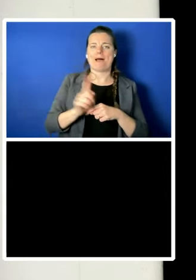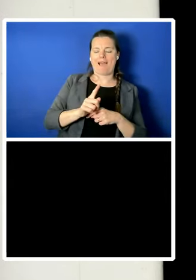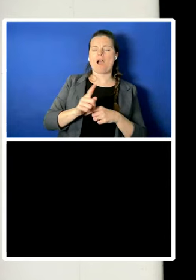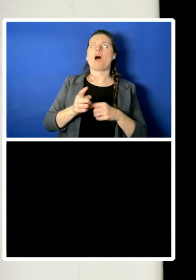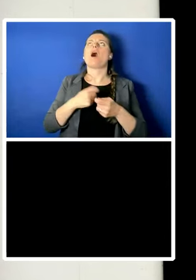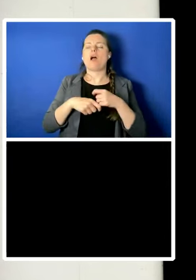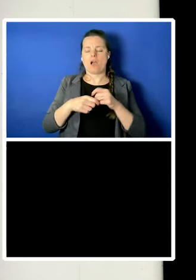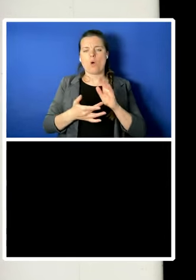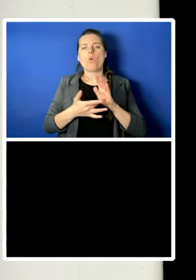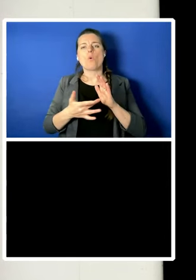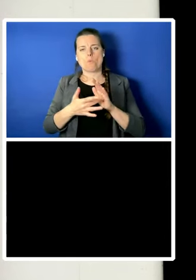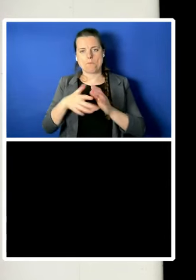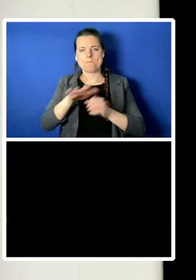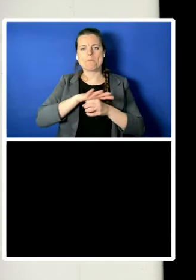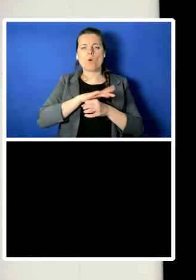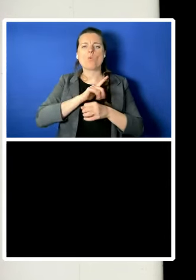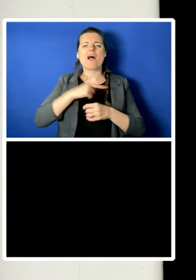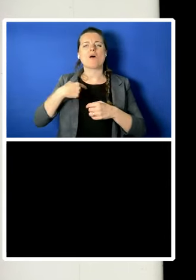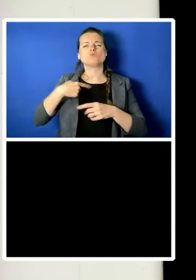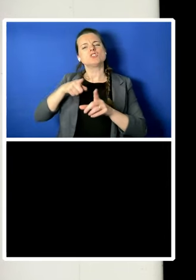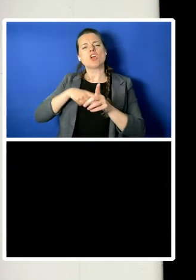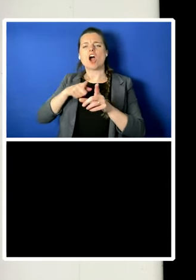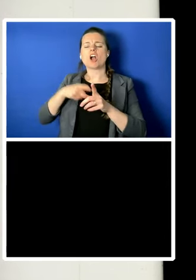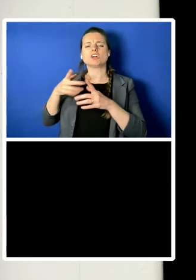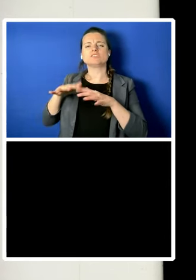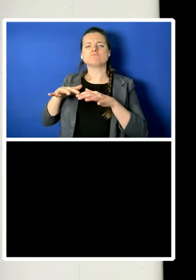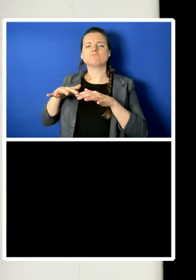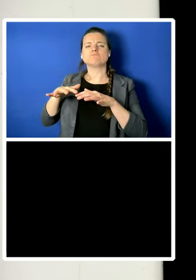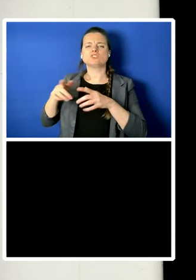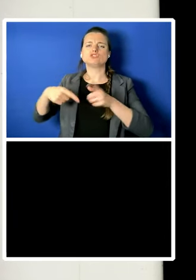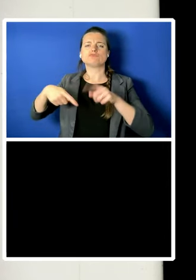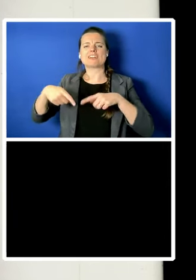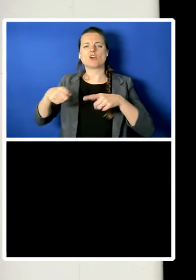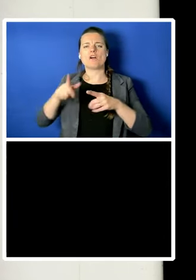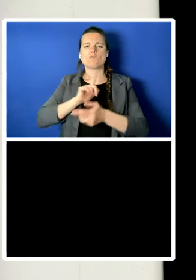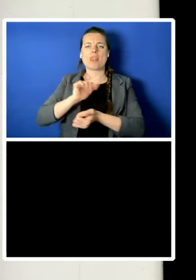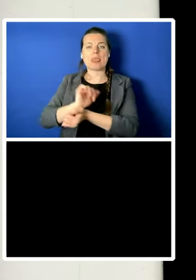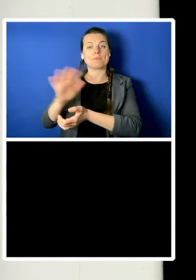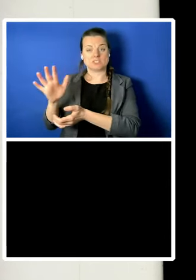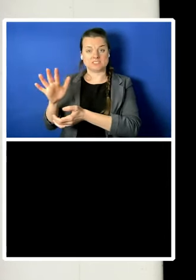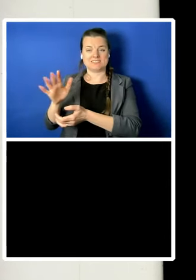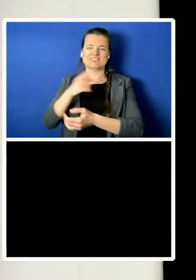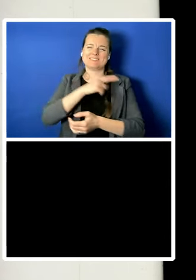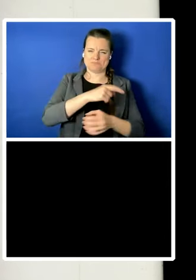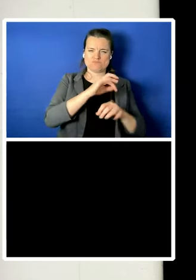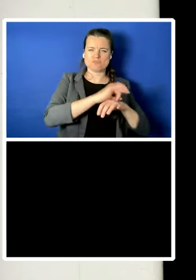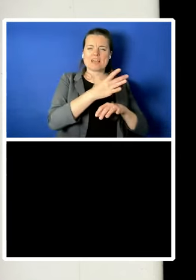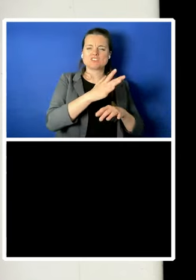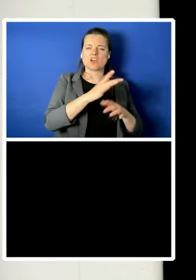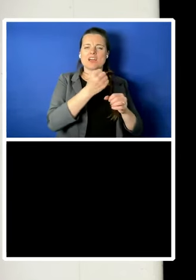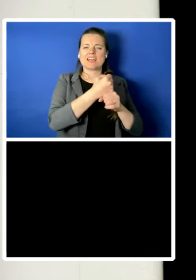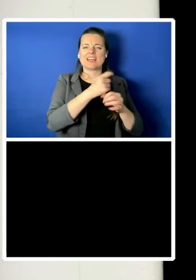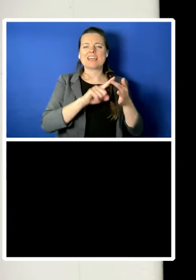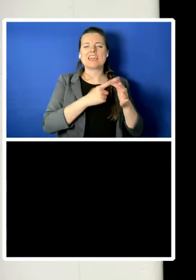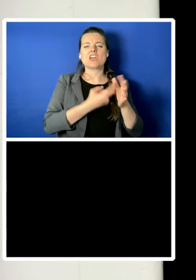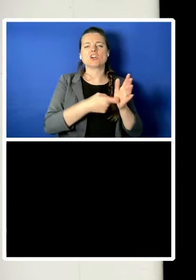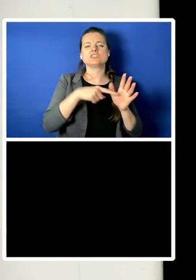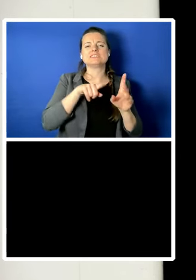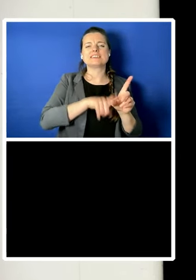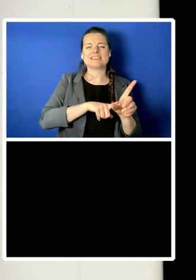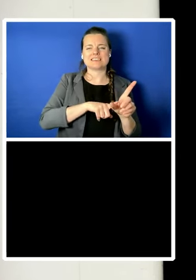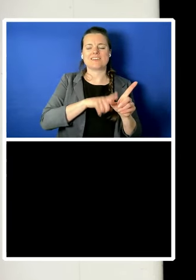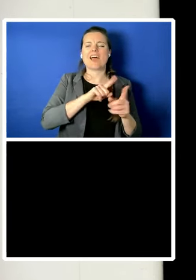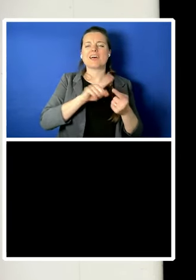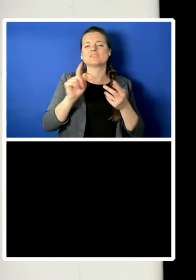Liberty, when Conor Gearty, Professor Gearty, who you'll hear from in a bit, and Professor Nicky Lacey, made